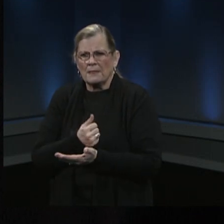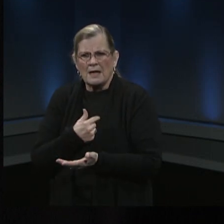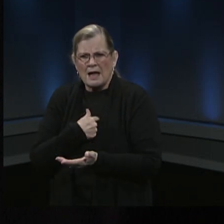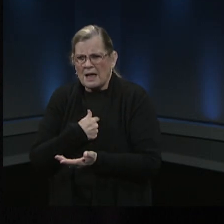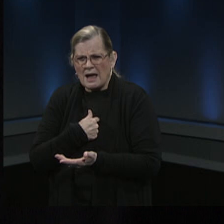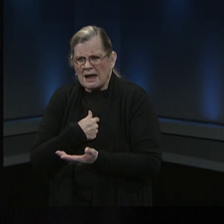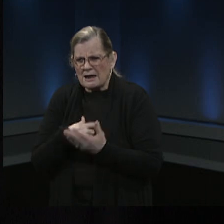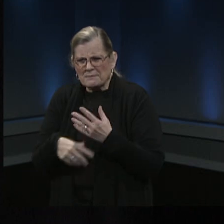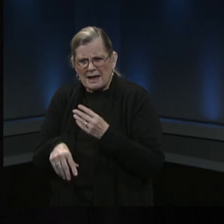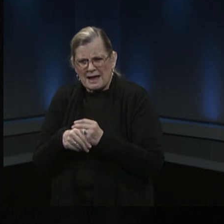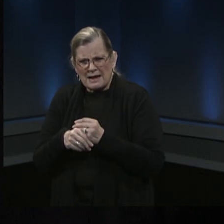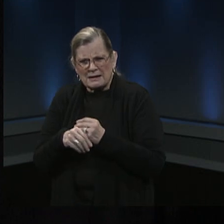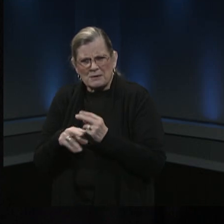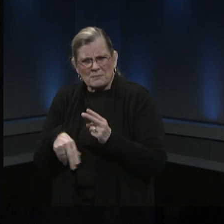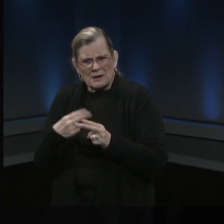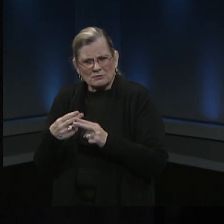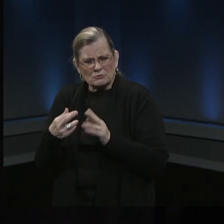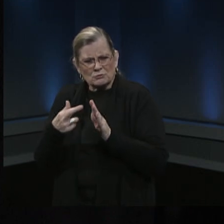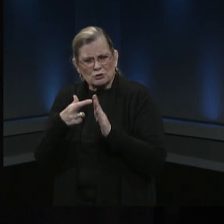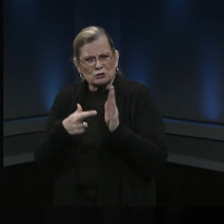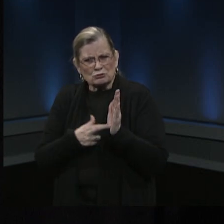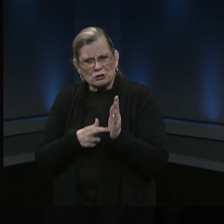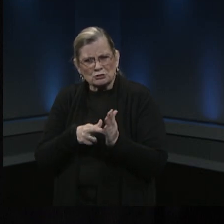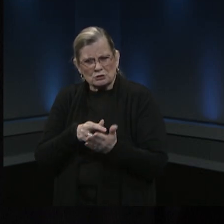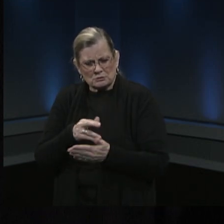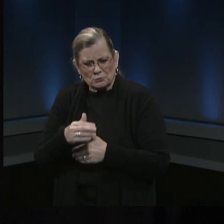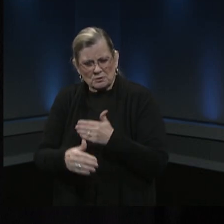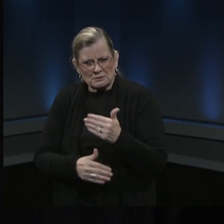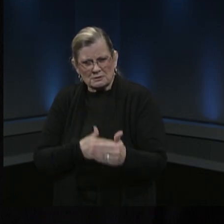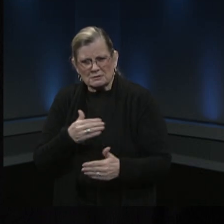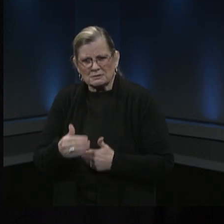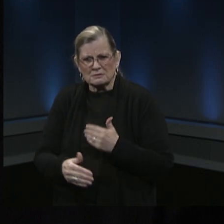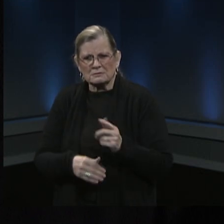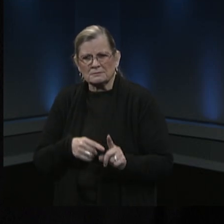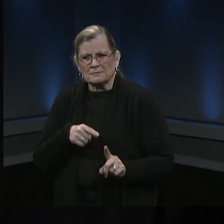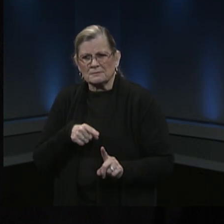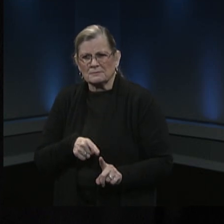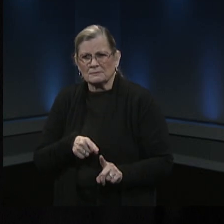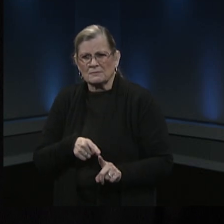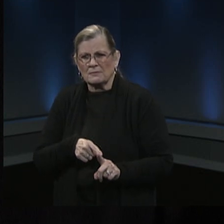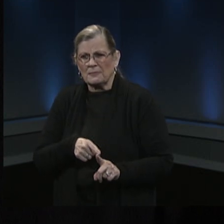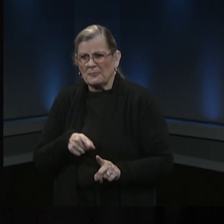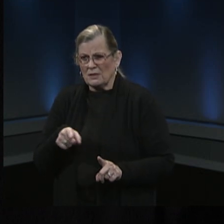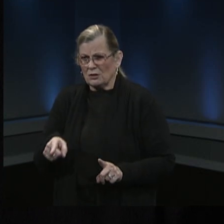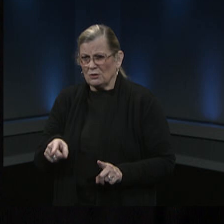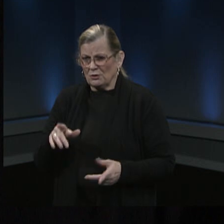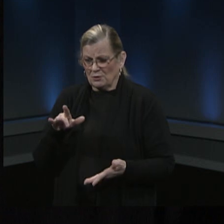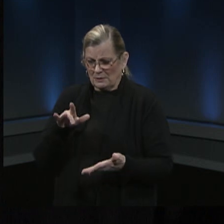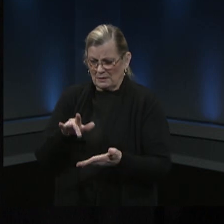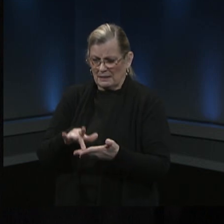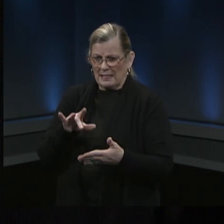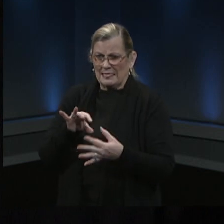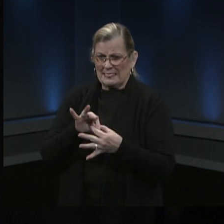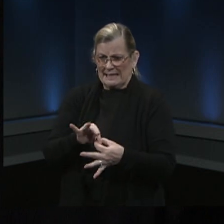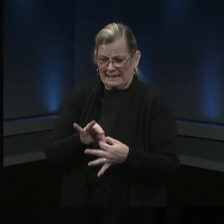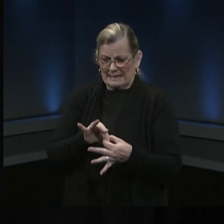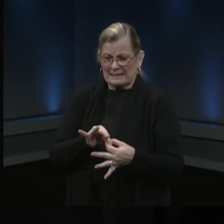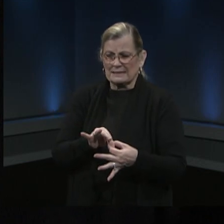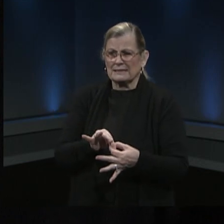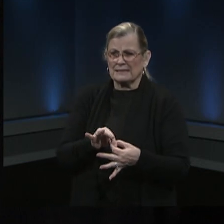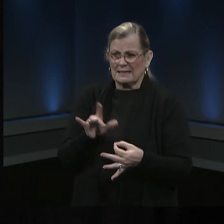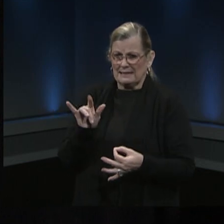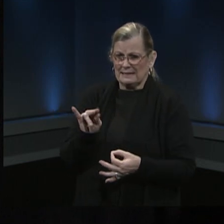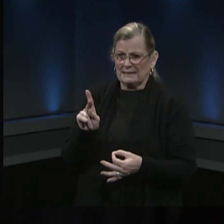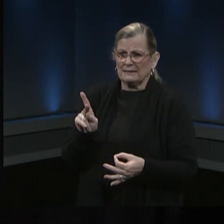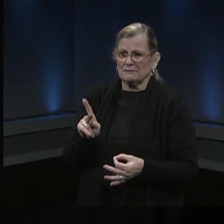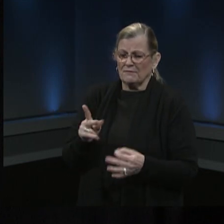the the registration process so once you've gone to that that special link that was provided in that email that message that